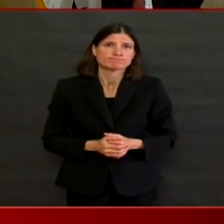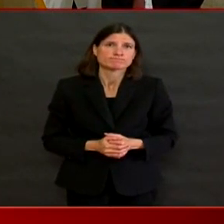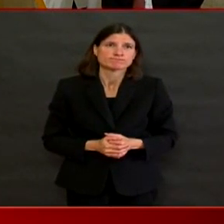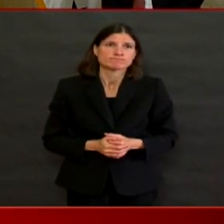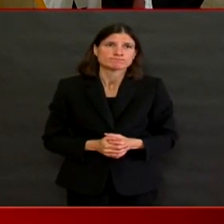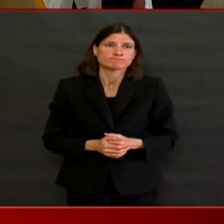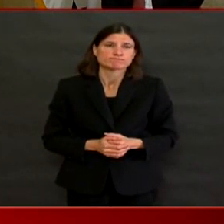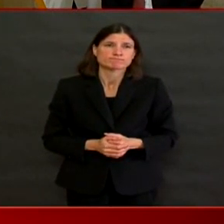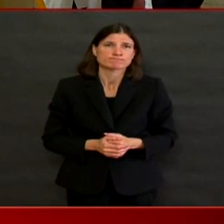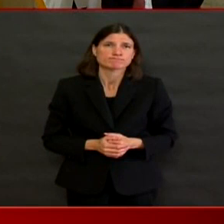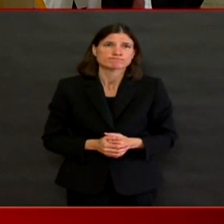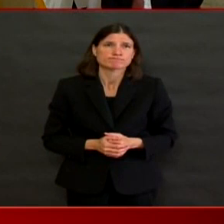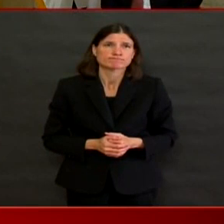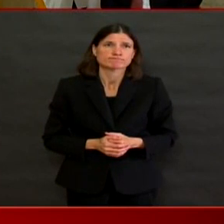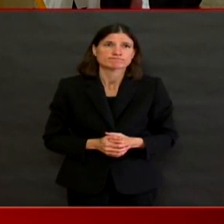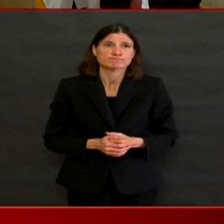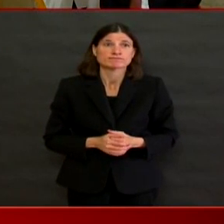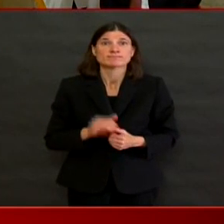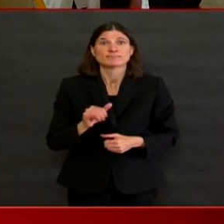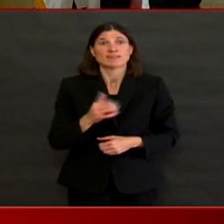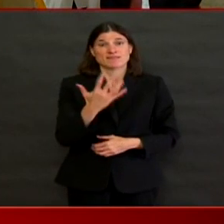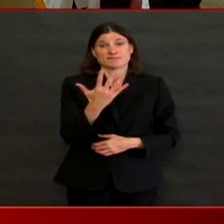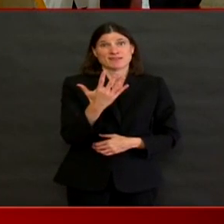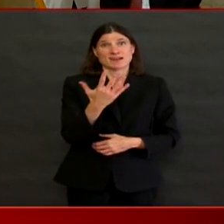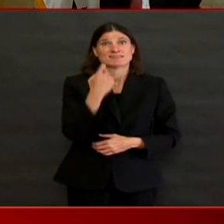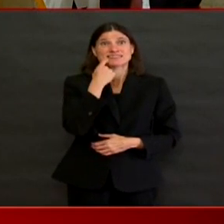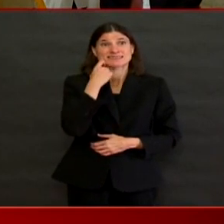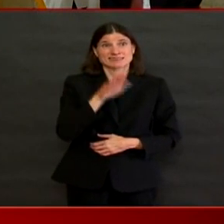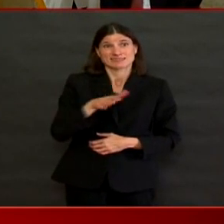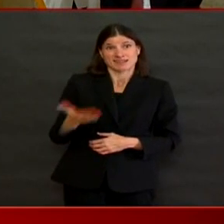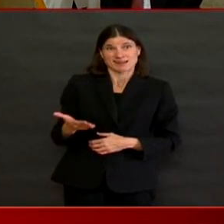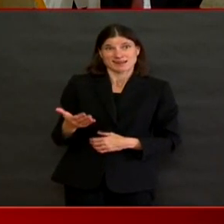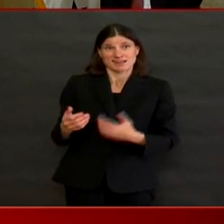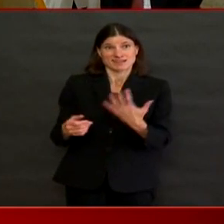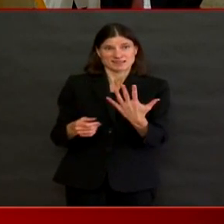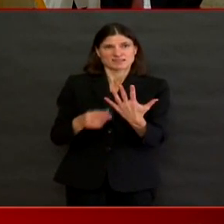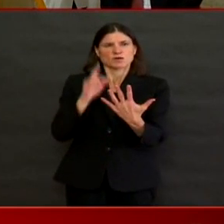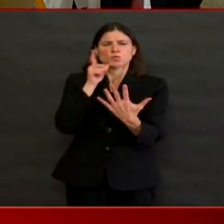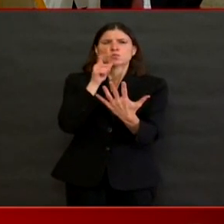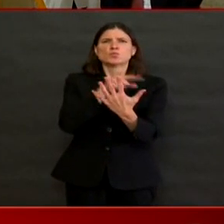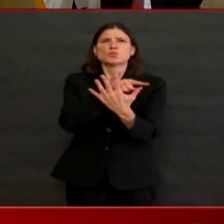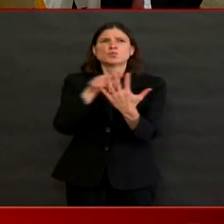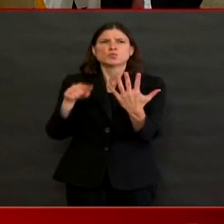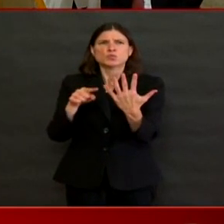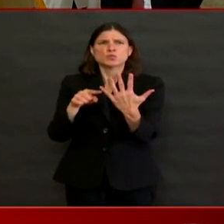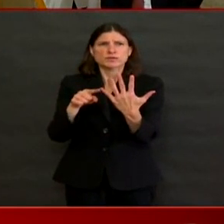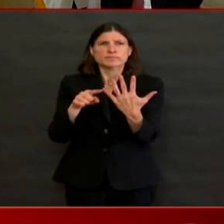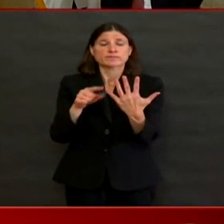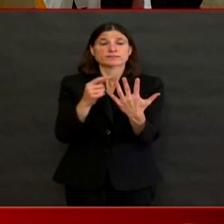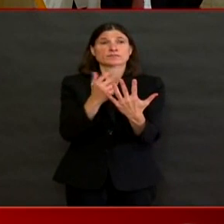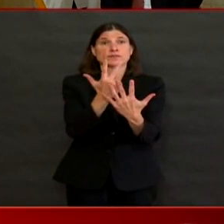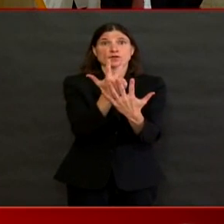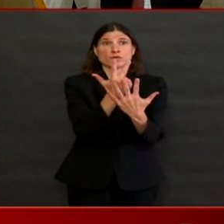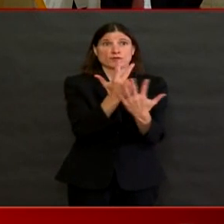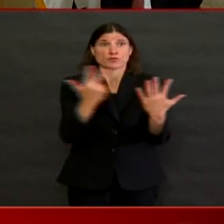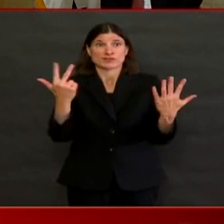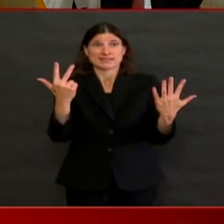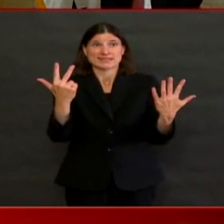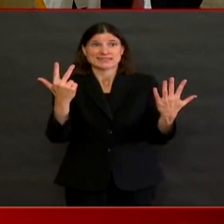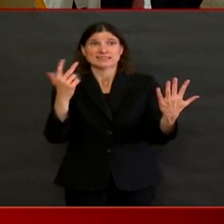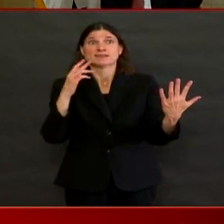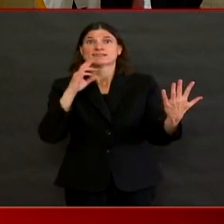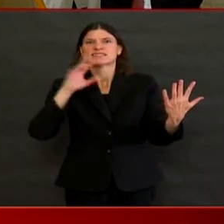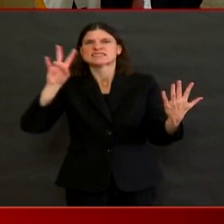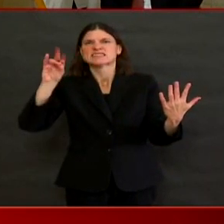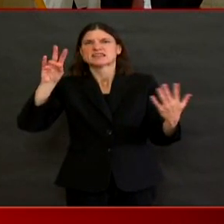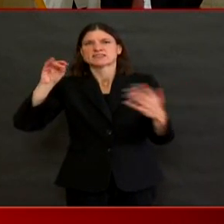Of the five people whose passings we are reporting today, three were in their 70s, one person was in their